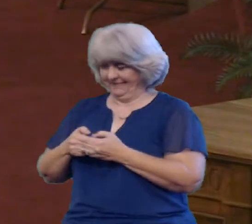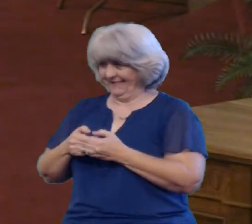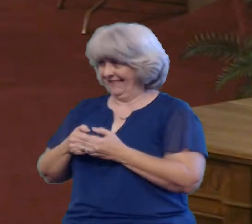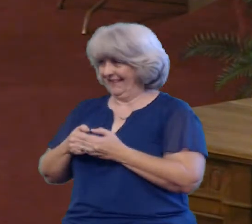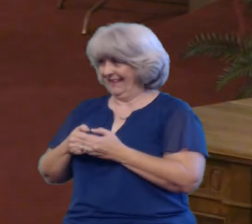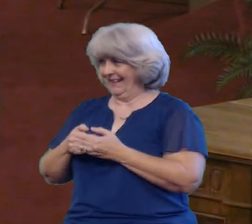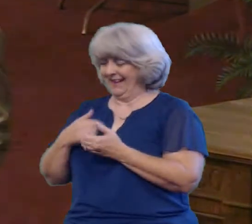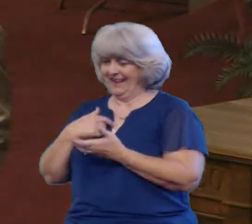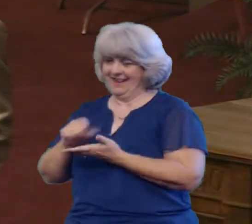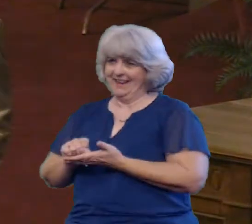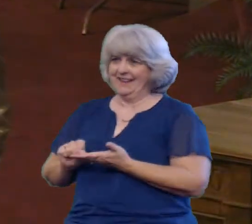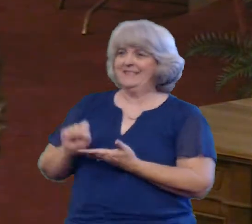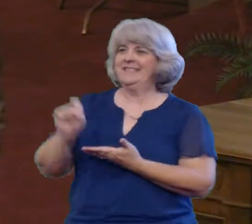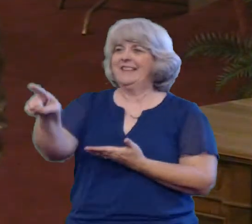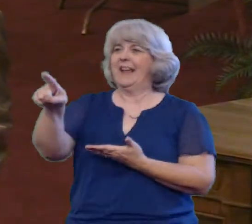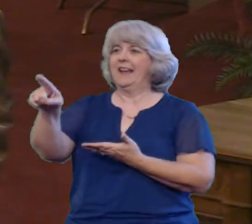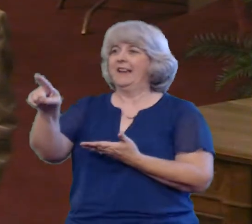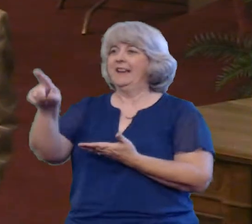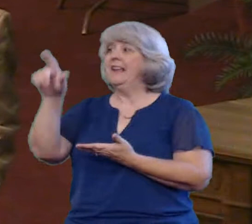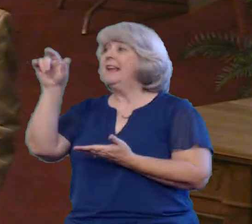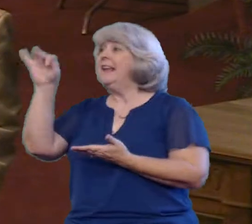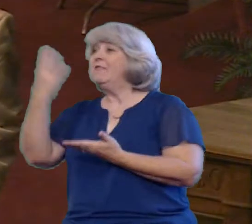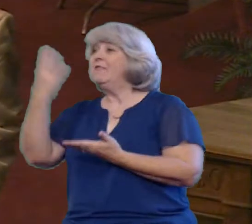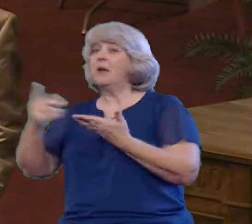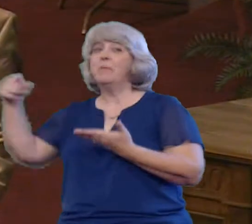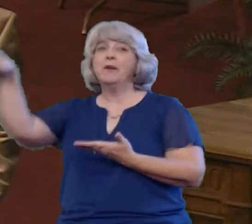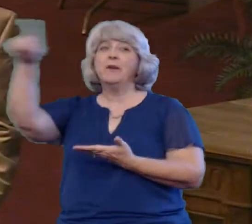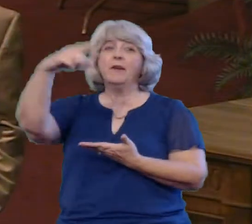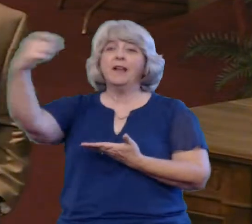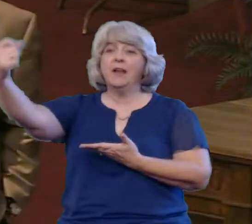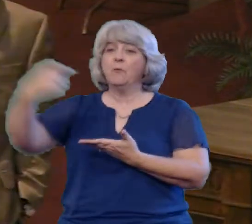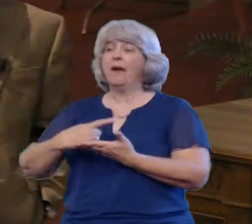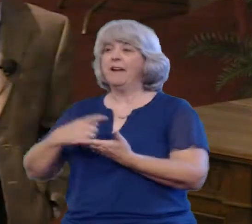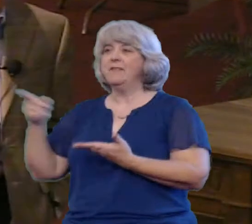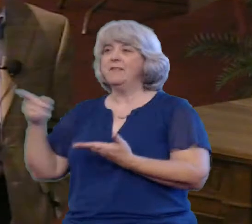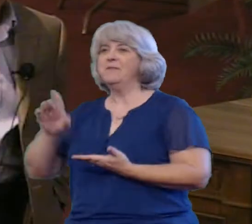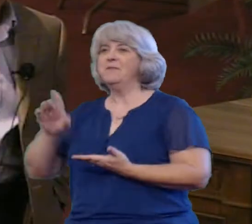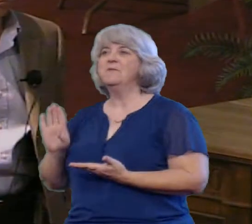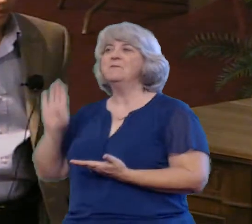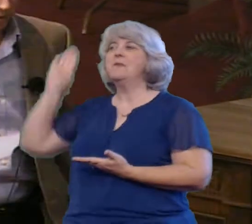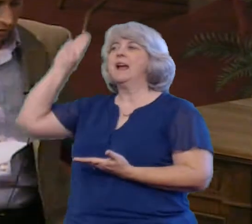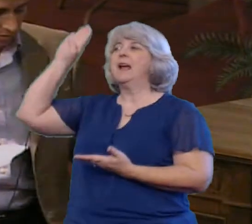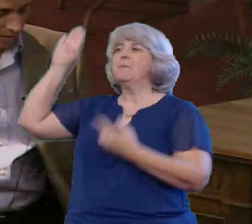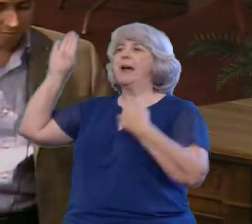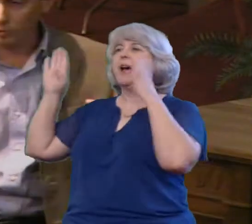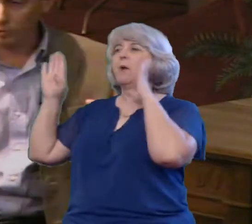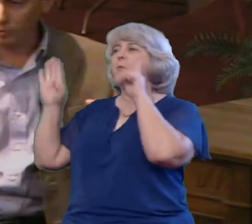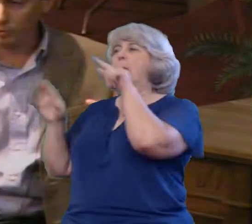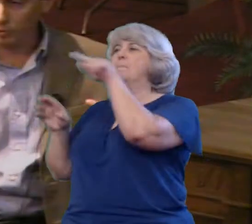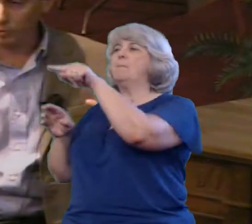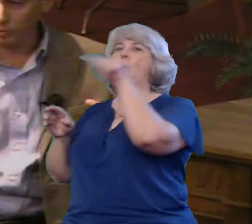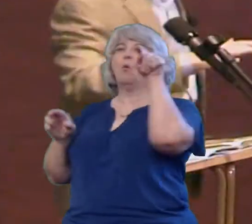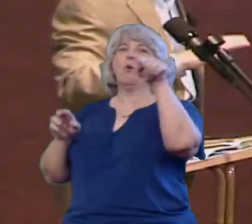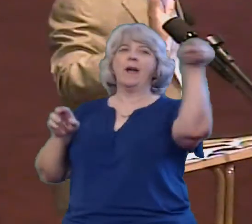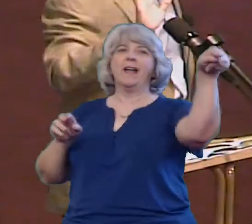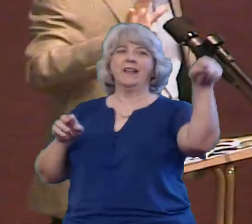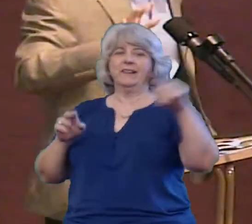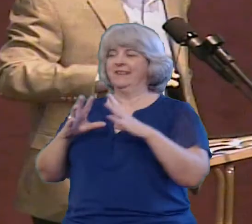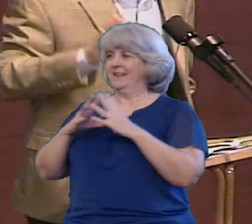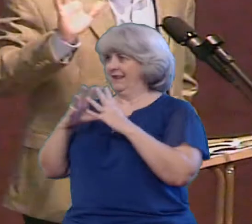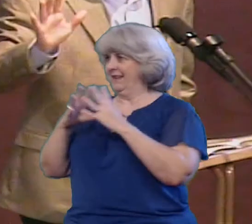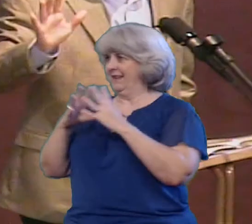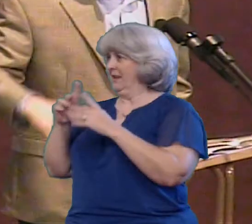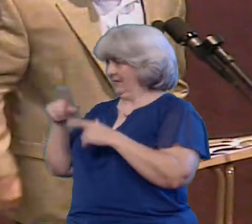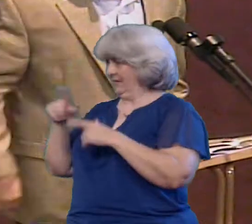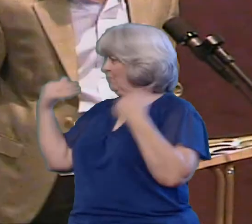if anybody has sent it and they get a response Just raise your hand and I'll point at you I'm not making this have to be you have to do it now But if you do